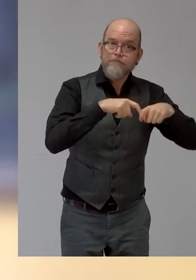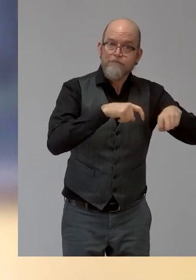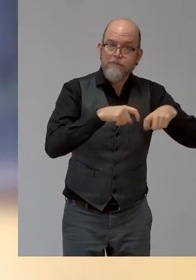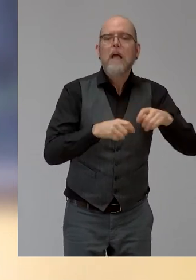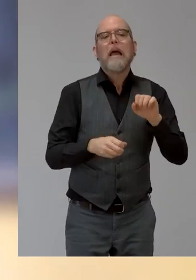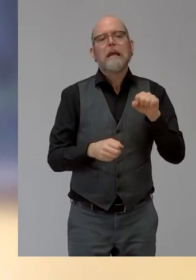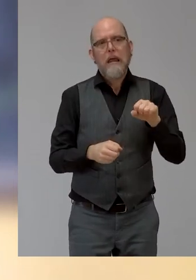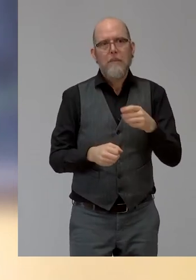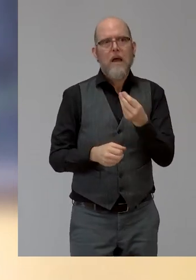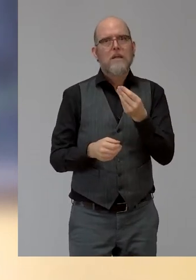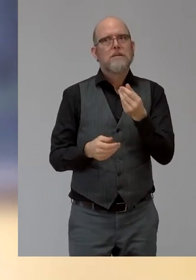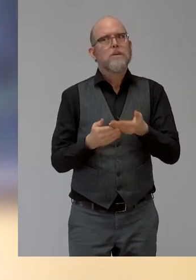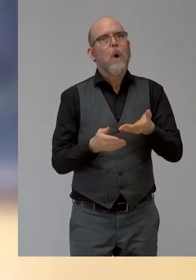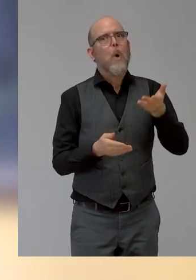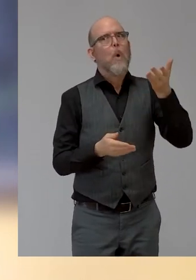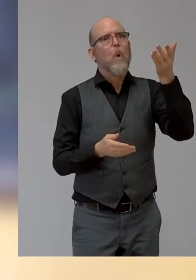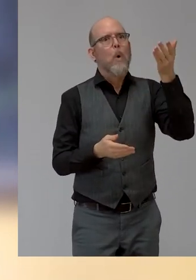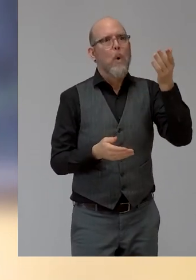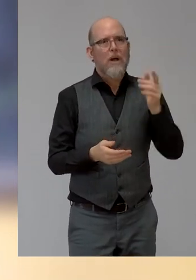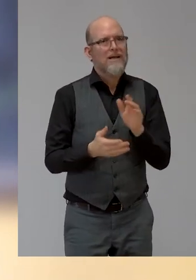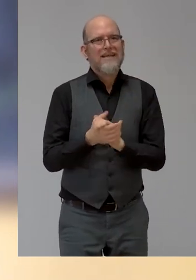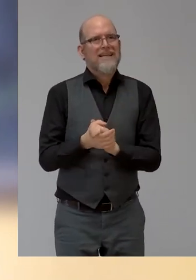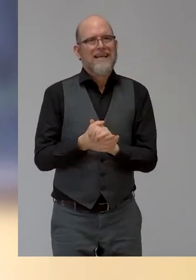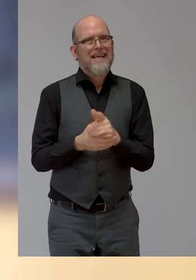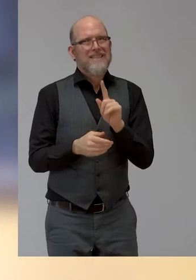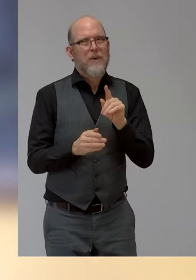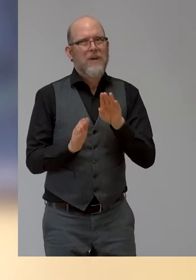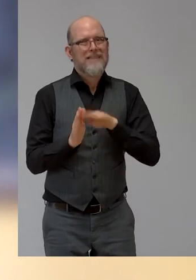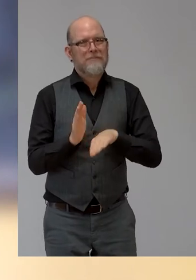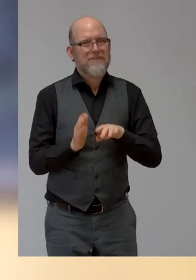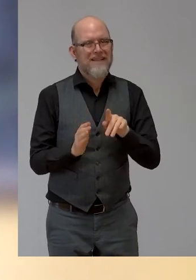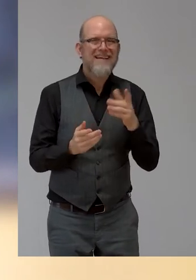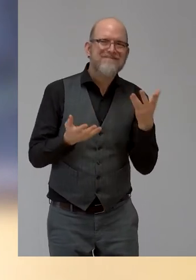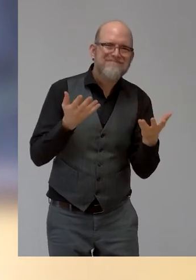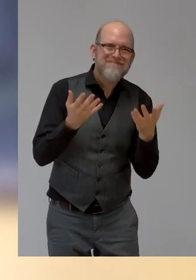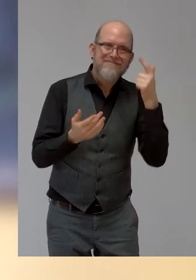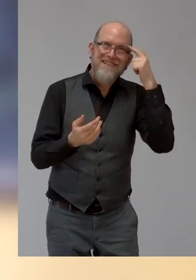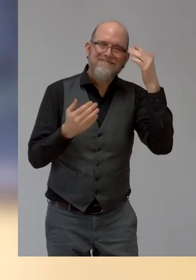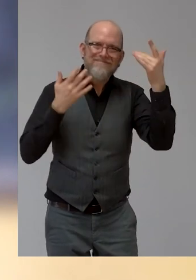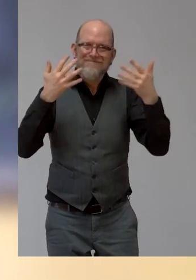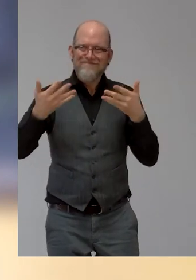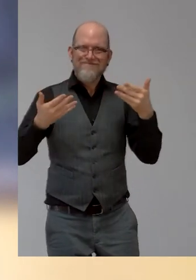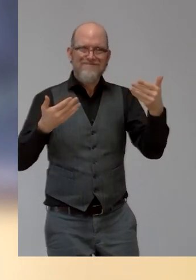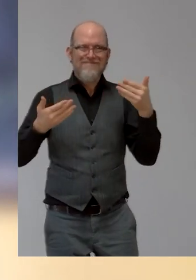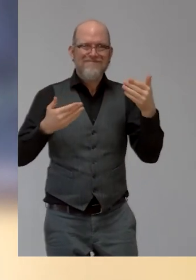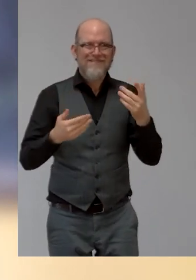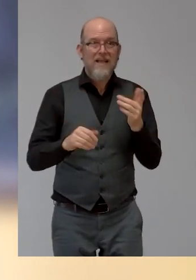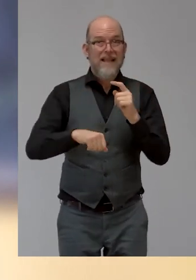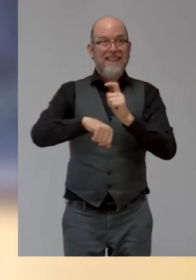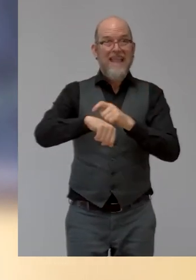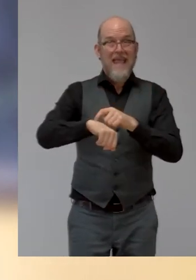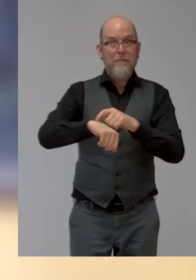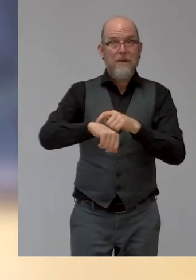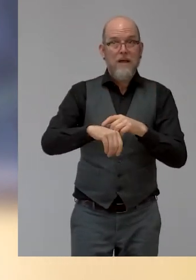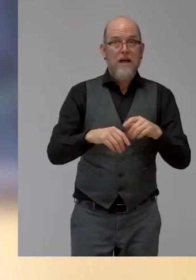It's no longer inexpensive. Also, the time taken for 3D printing is already much longer than the time we take